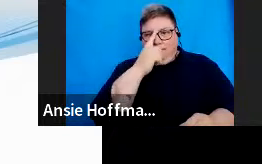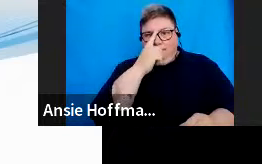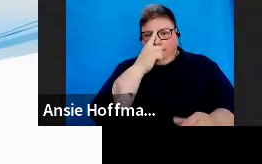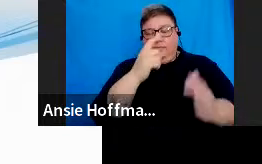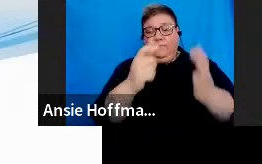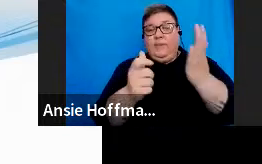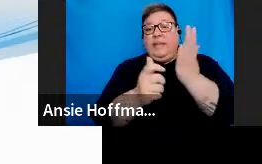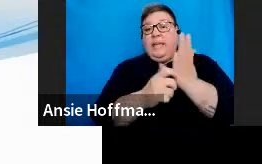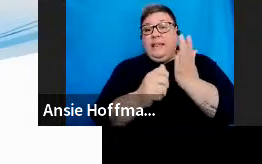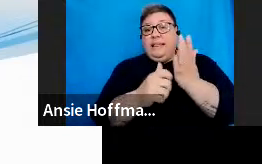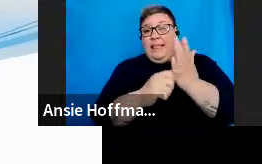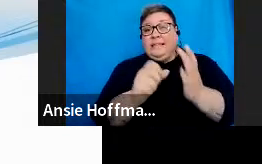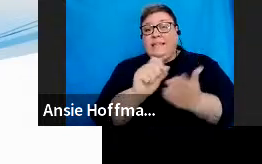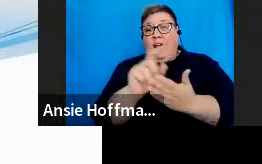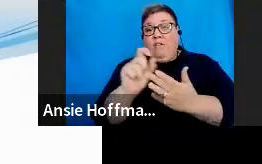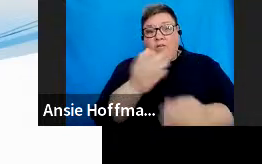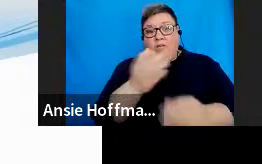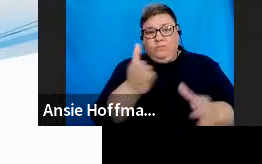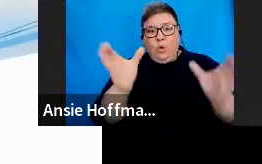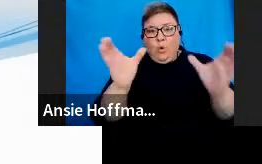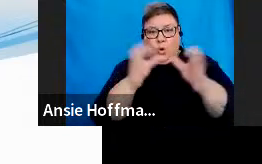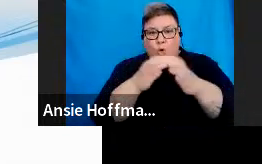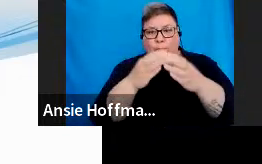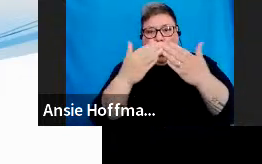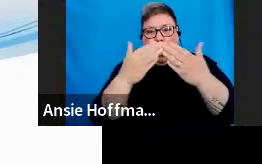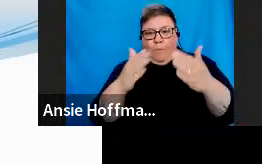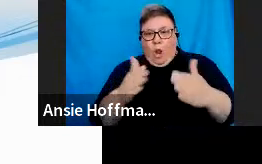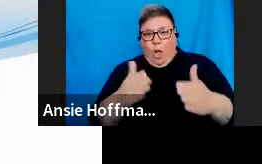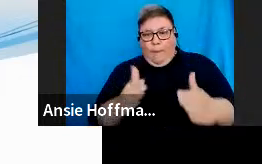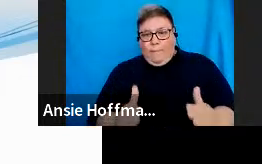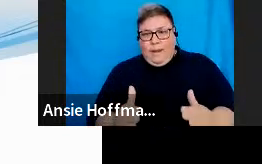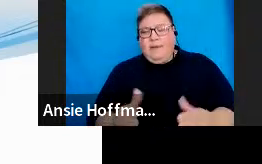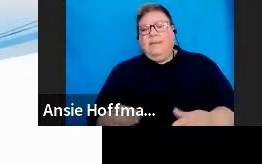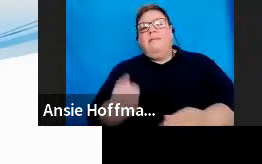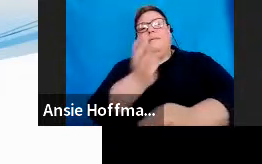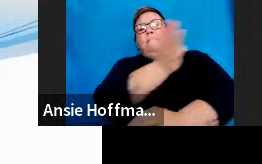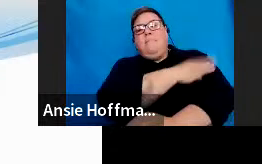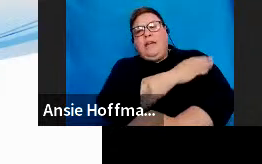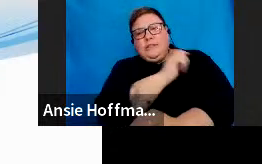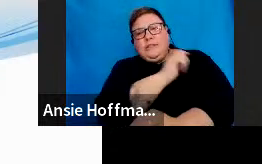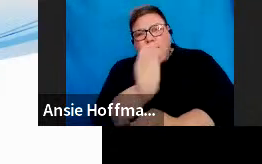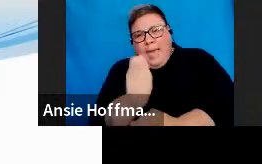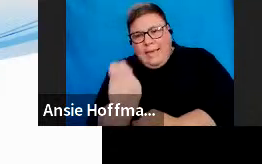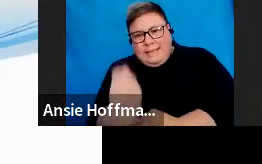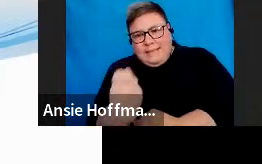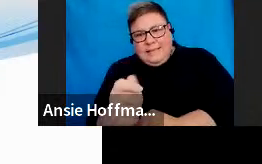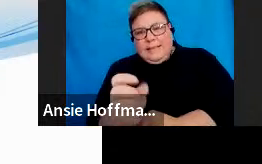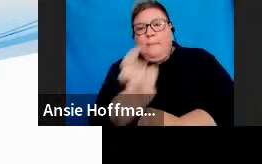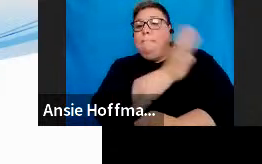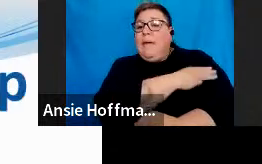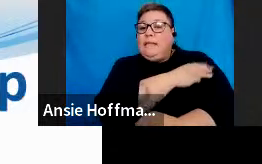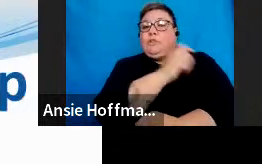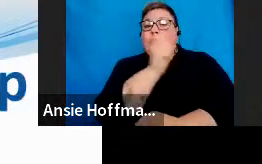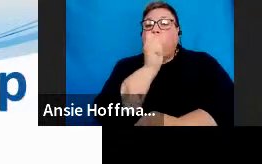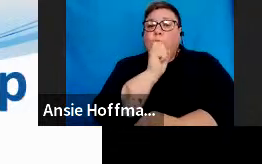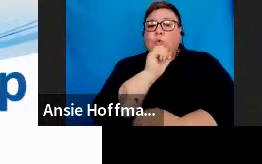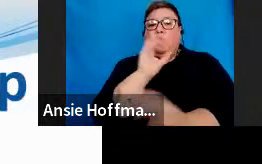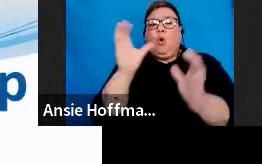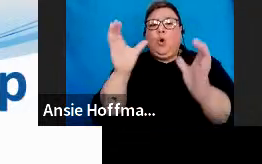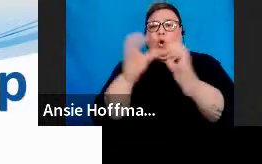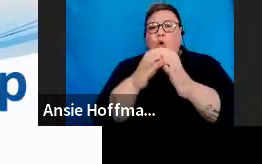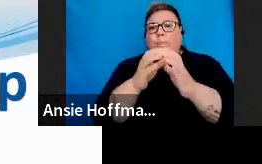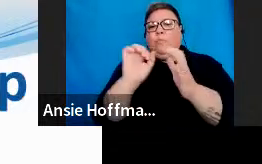is there. You've got the open option. You've got manage payers as well as manage users in that group details section.